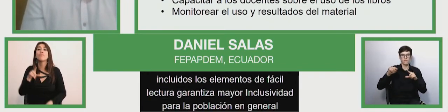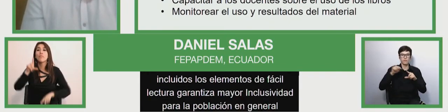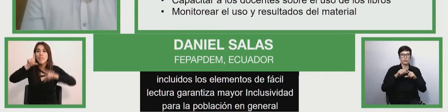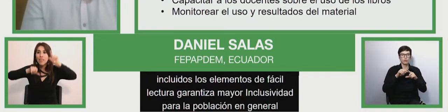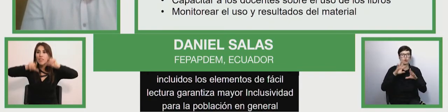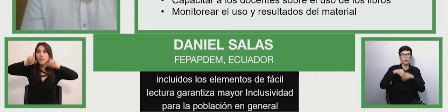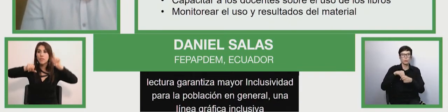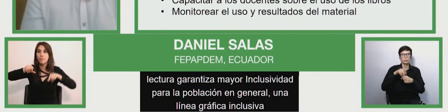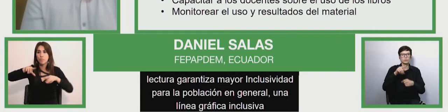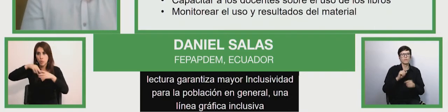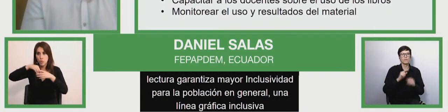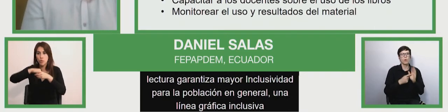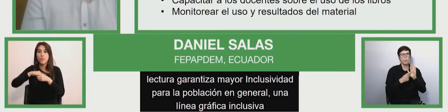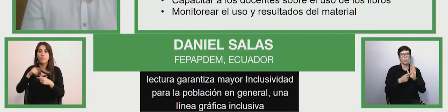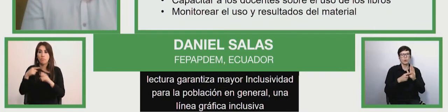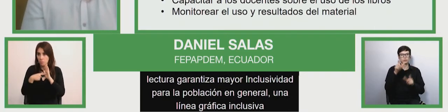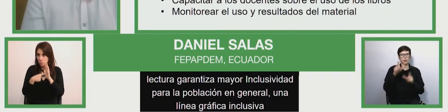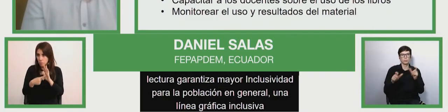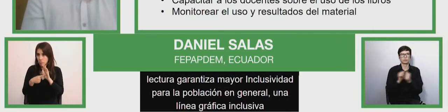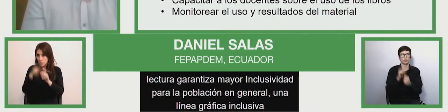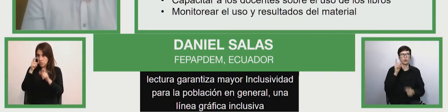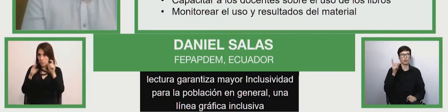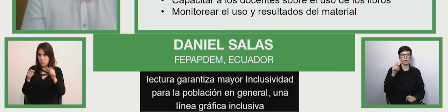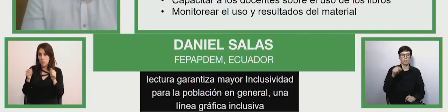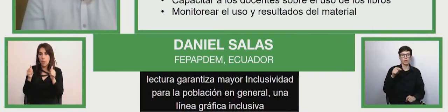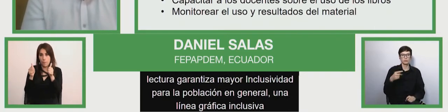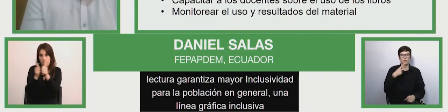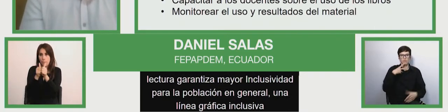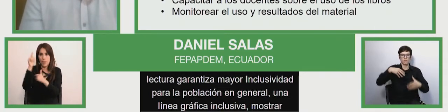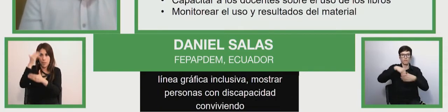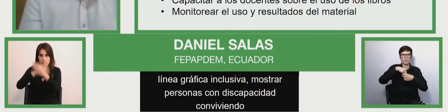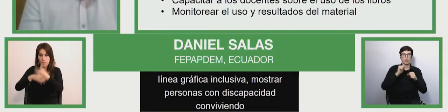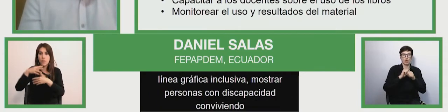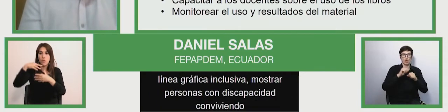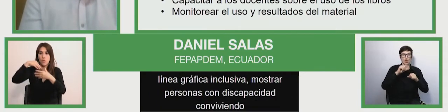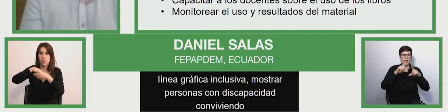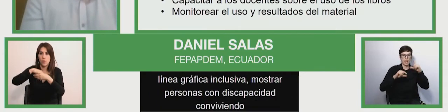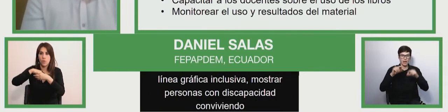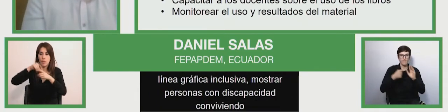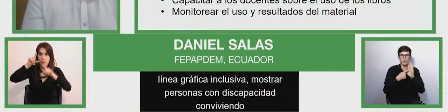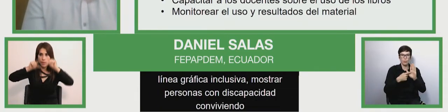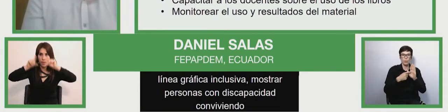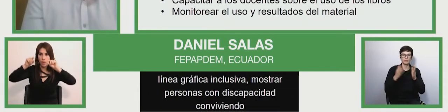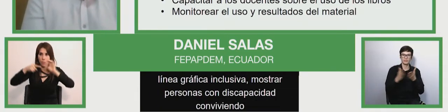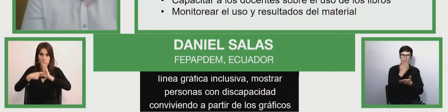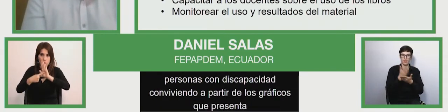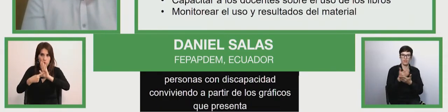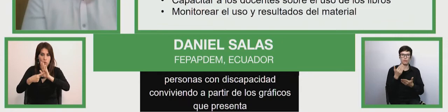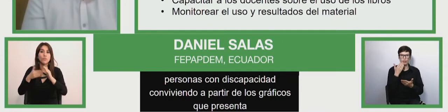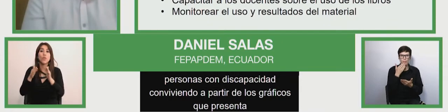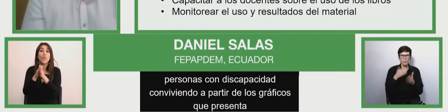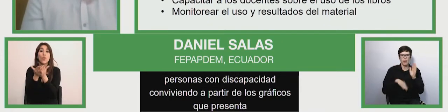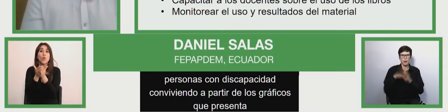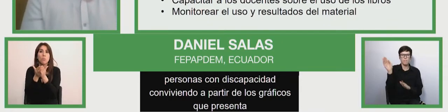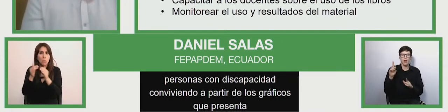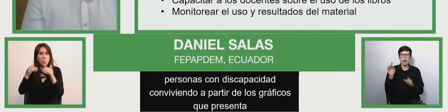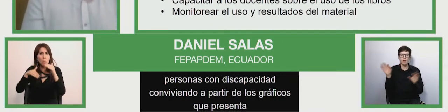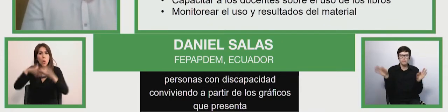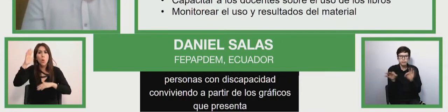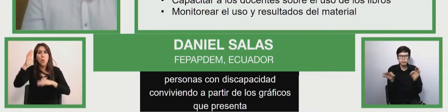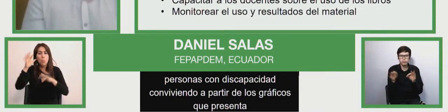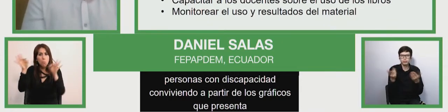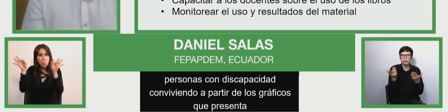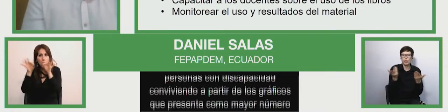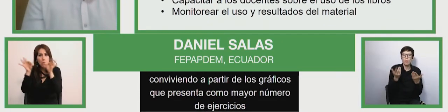living together given the graphics shown by the book a great amount of books and how to